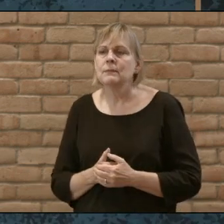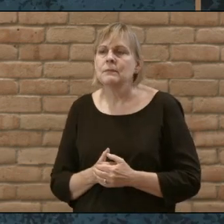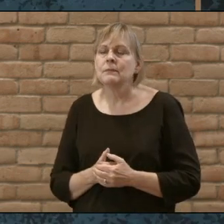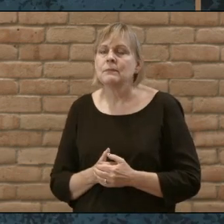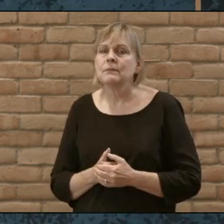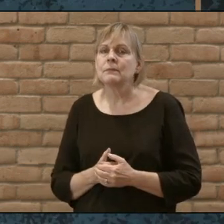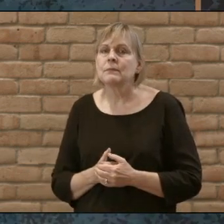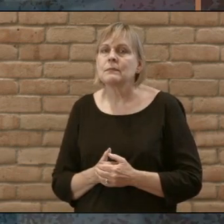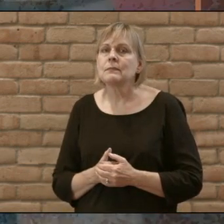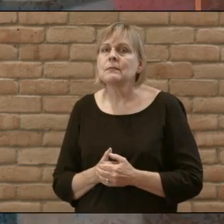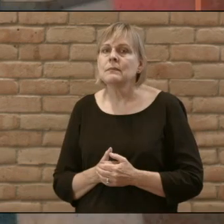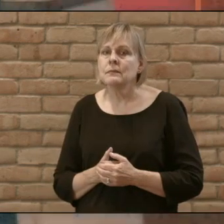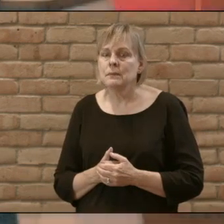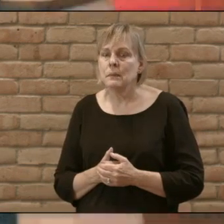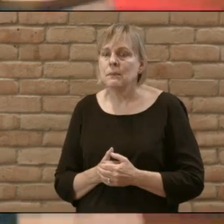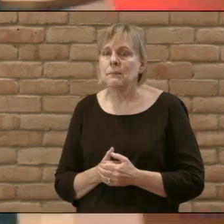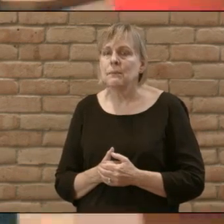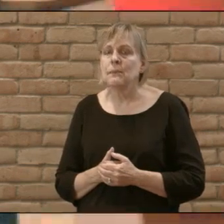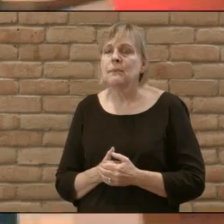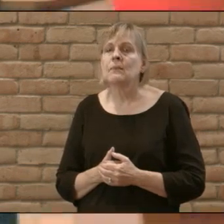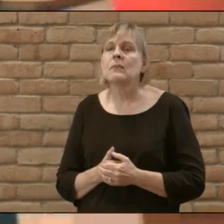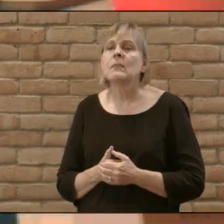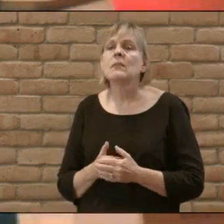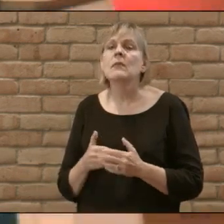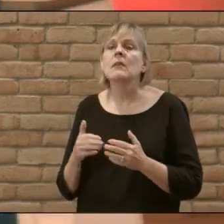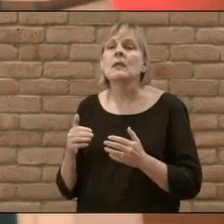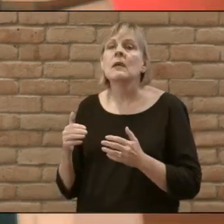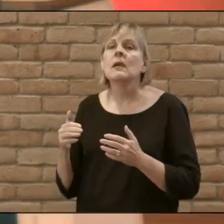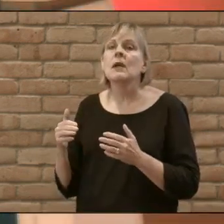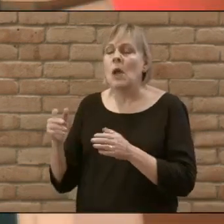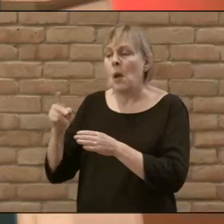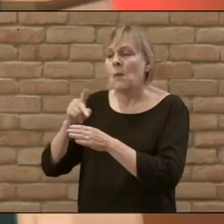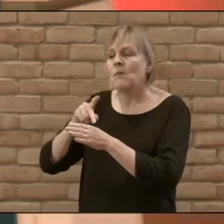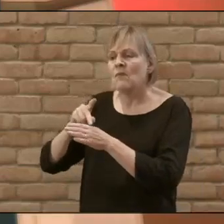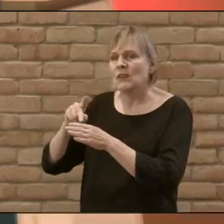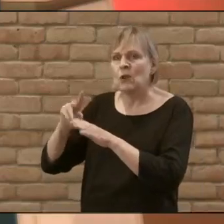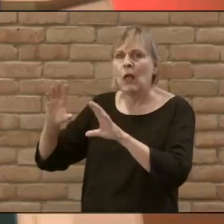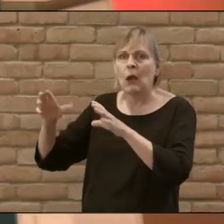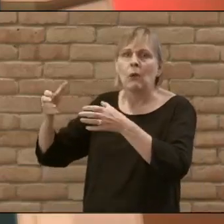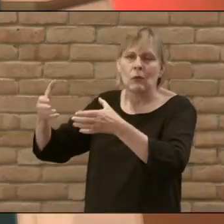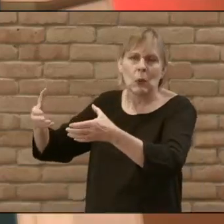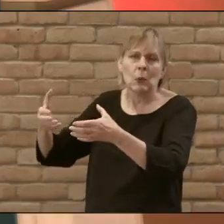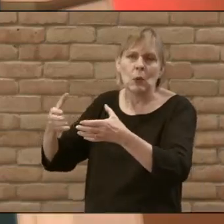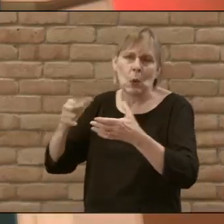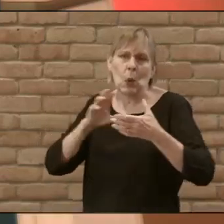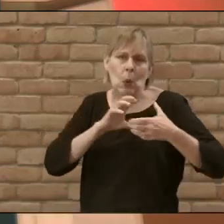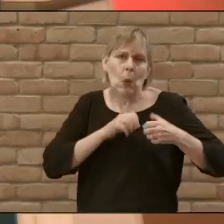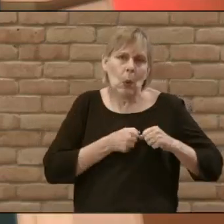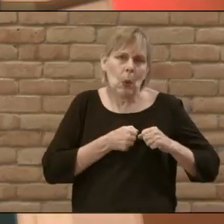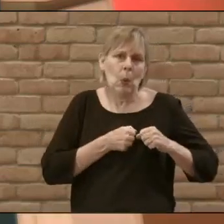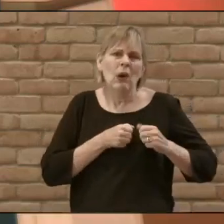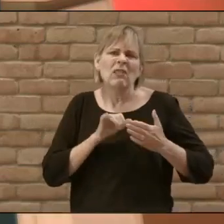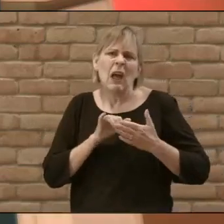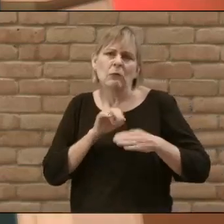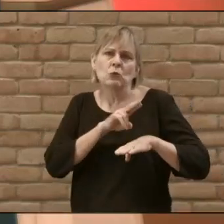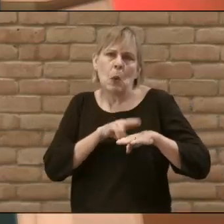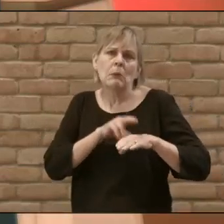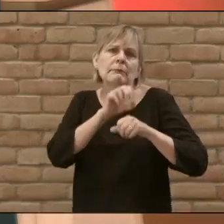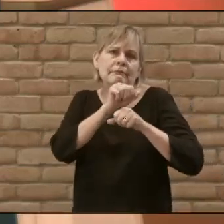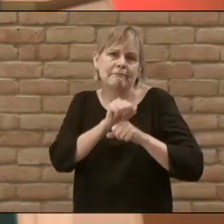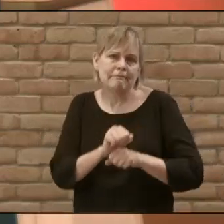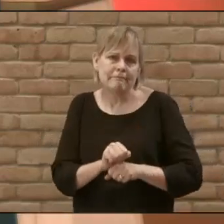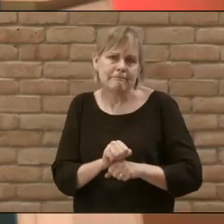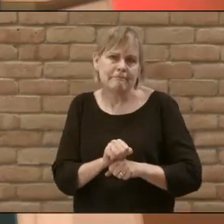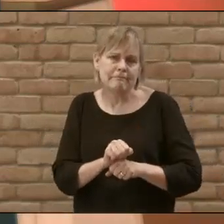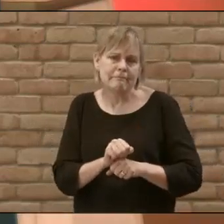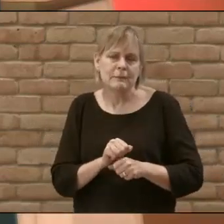they arrive at Jairus' home and they meet the professional mourning entourage which was custom in the first